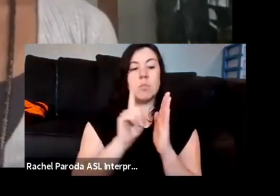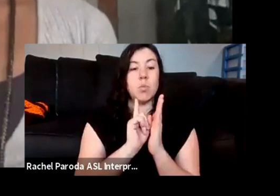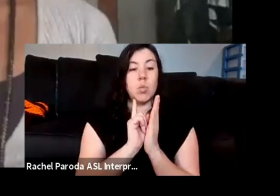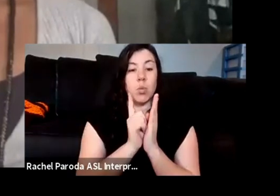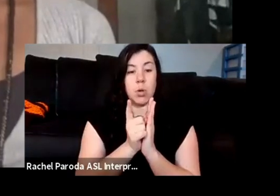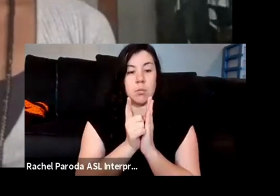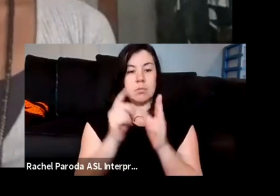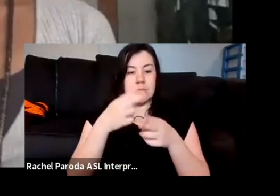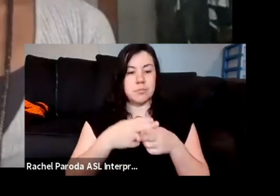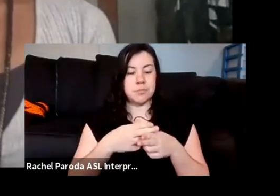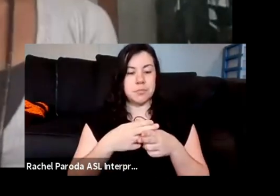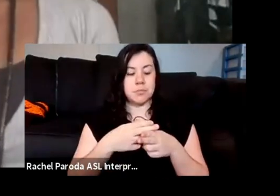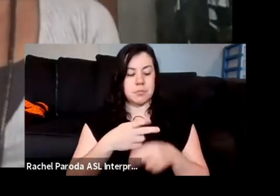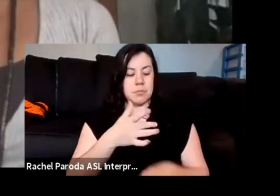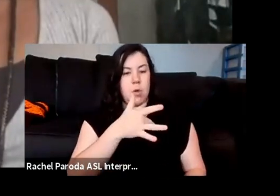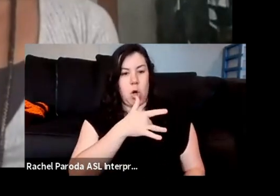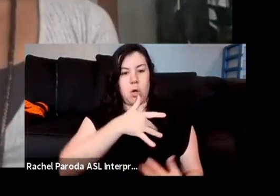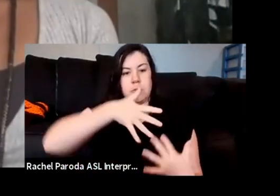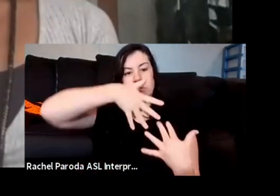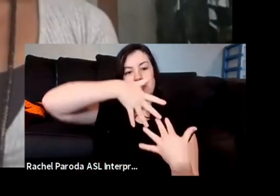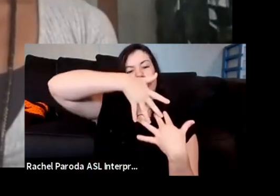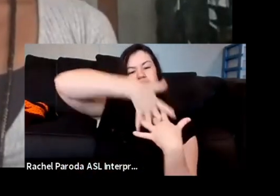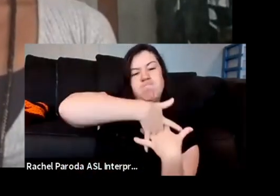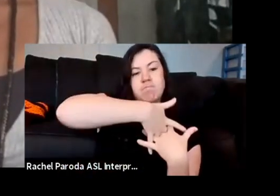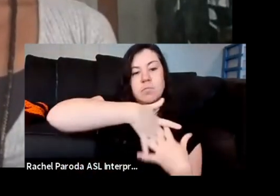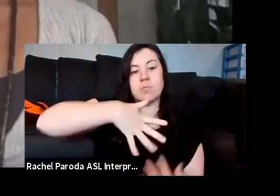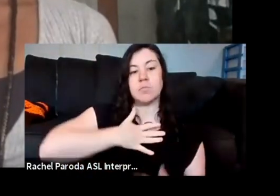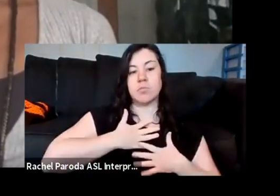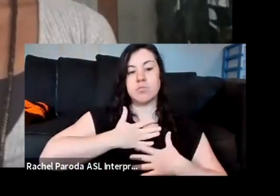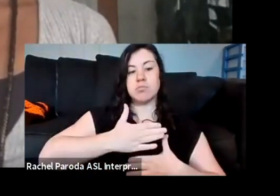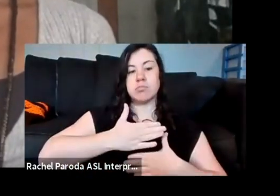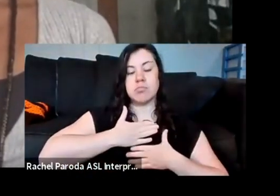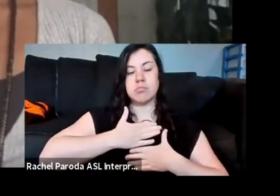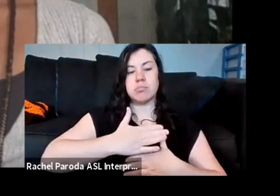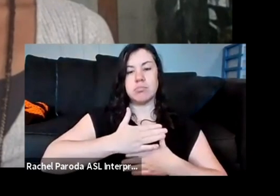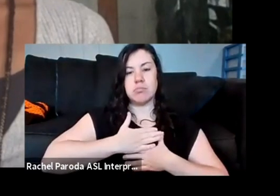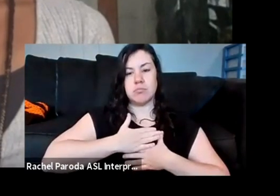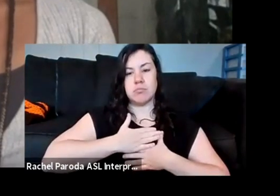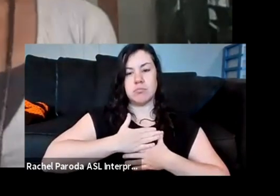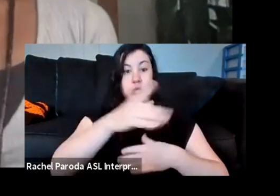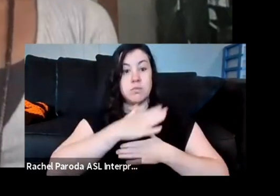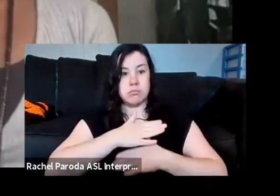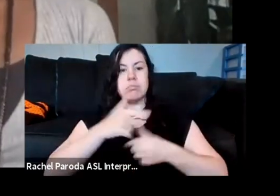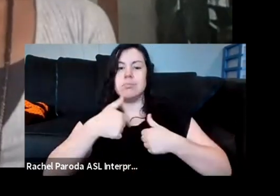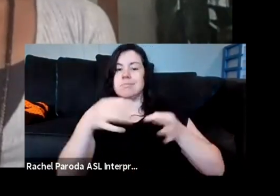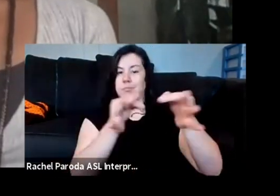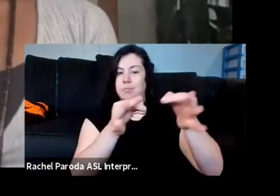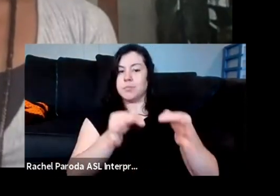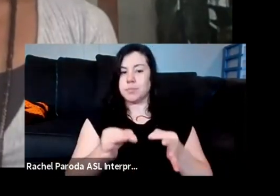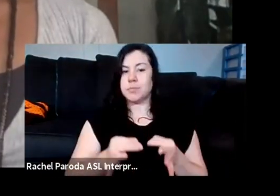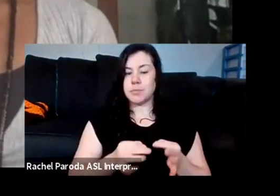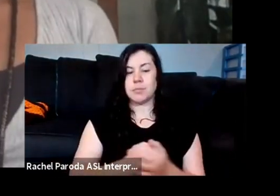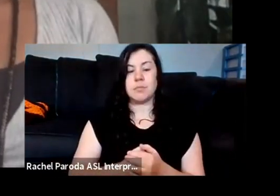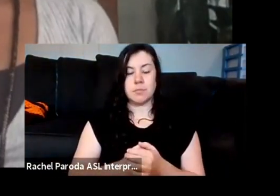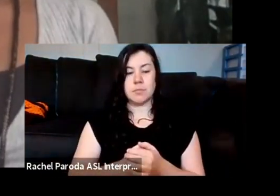grounded breathing today. So just stay with your breath. Stay as you are. I'll describe it to you. On your next